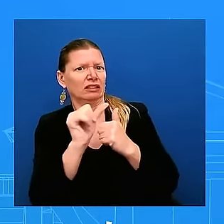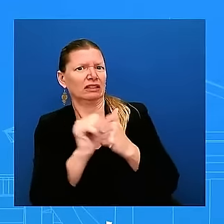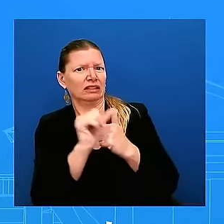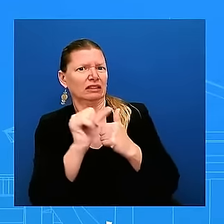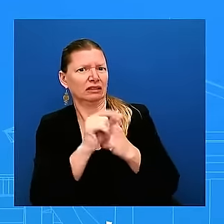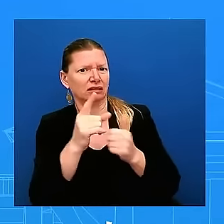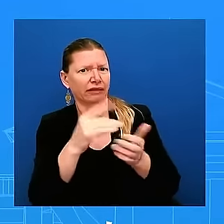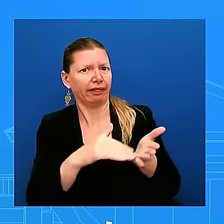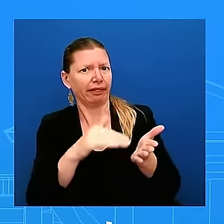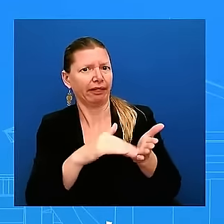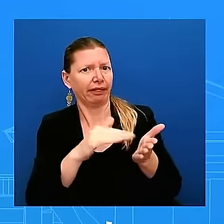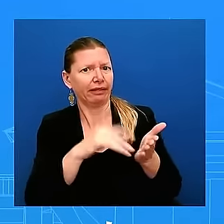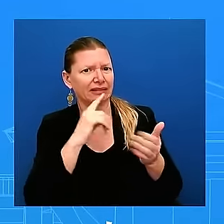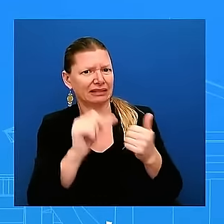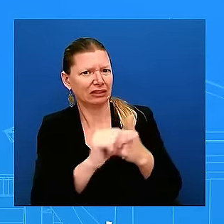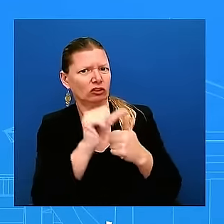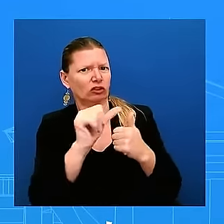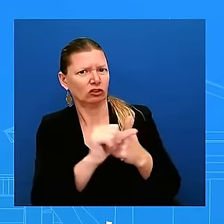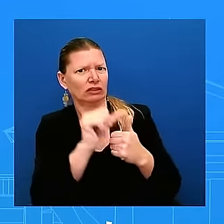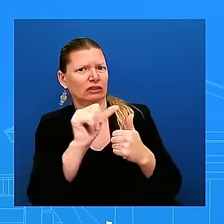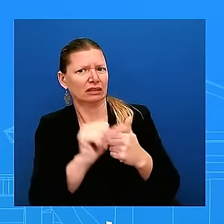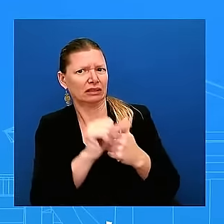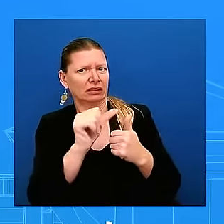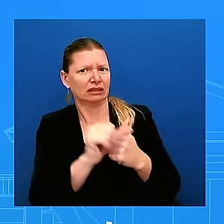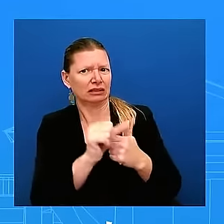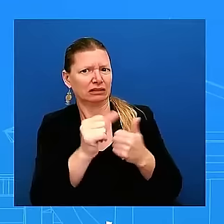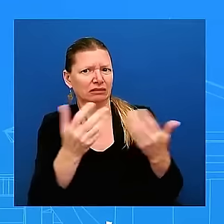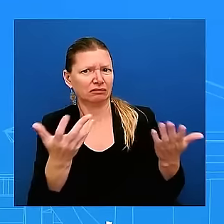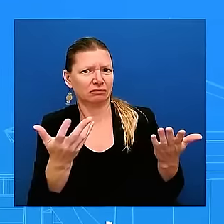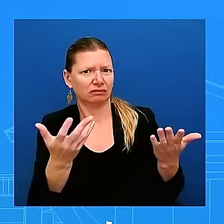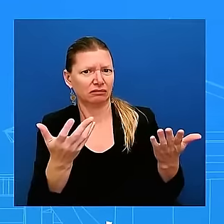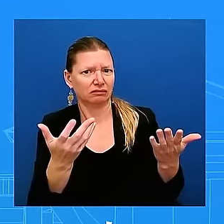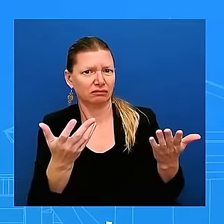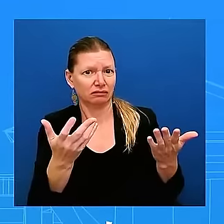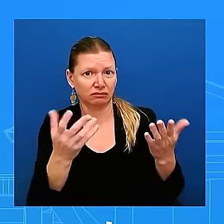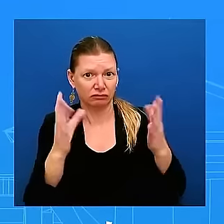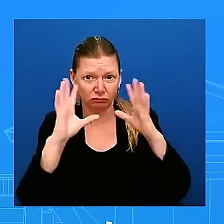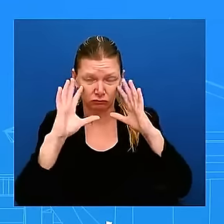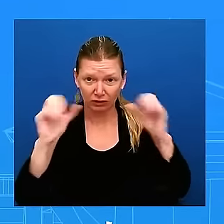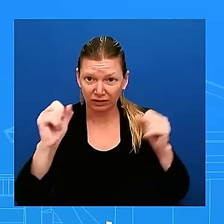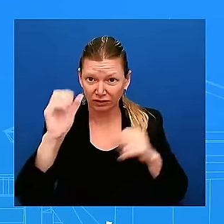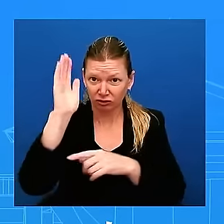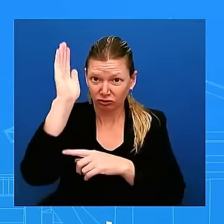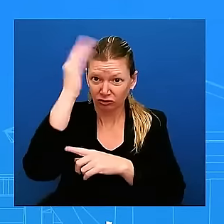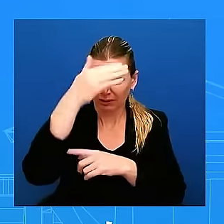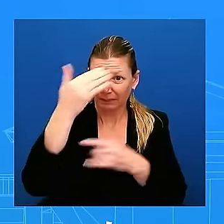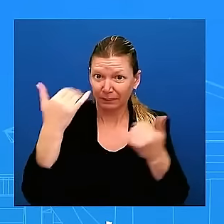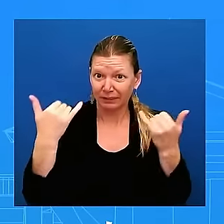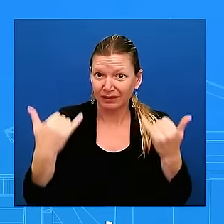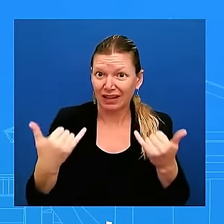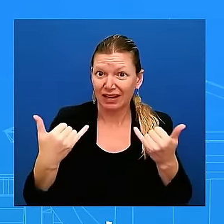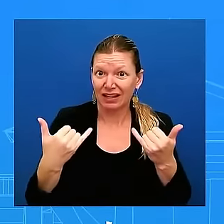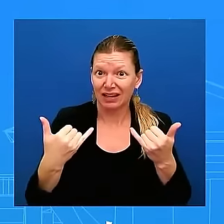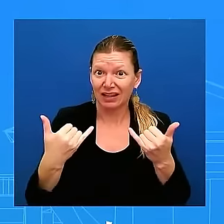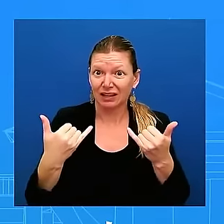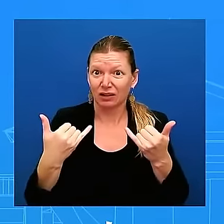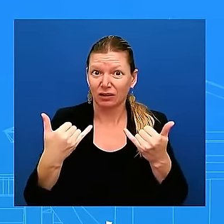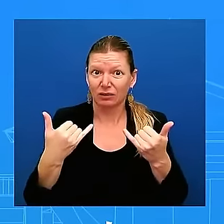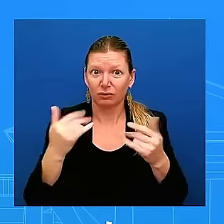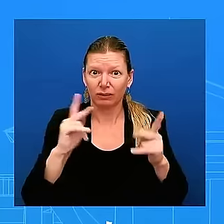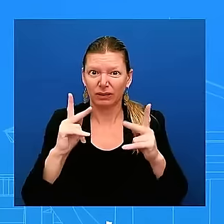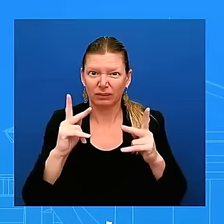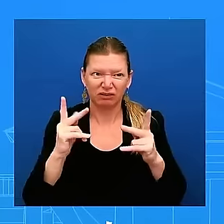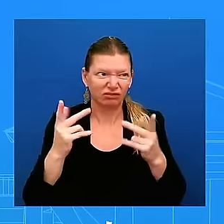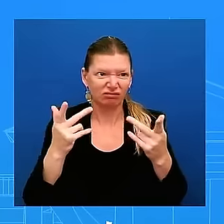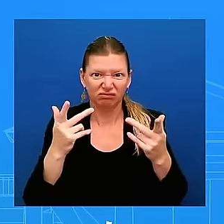of these threats against the life of the candidate and all of this rhetoric what message is sending to american adversaries about the